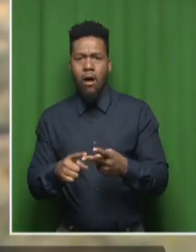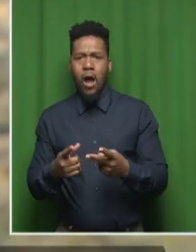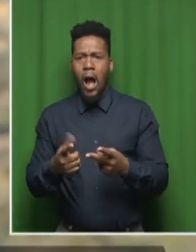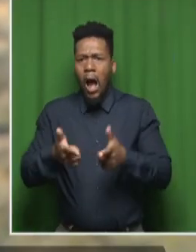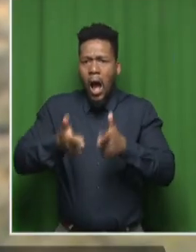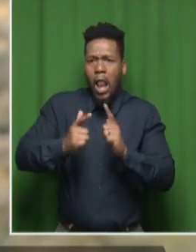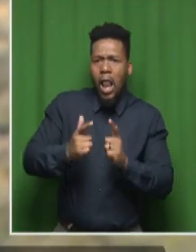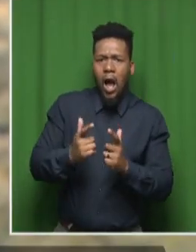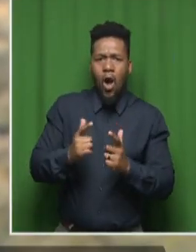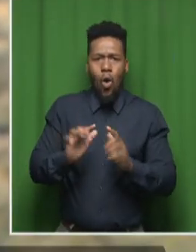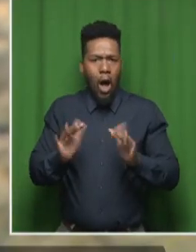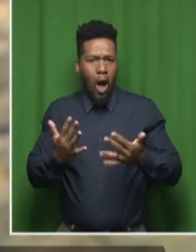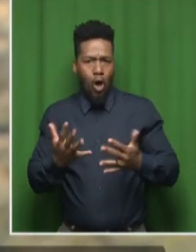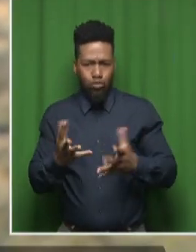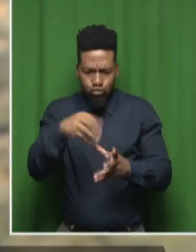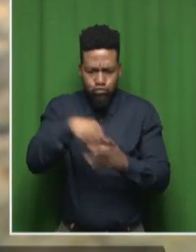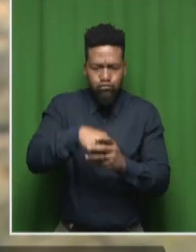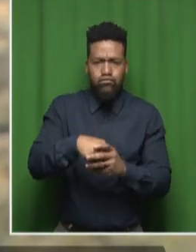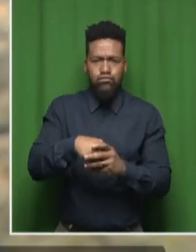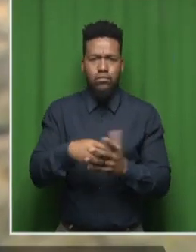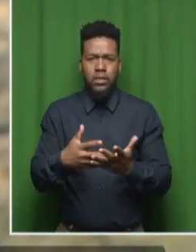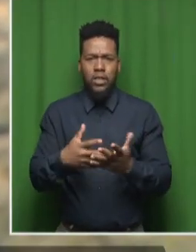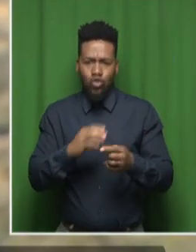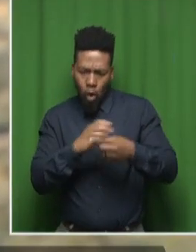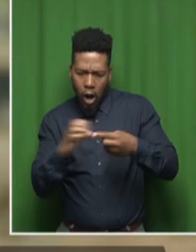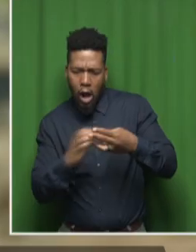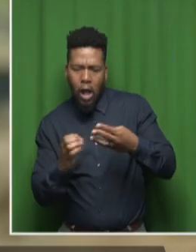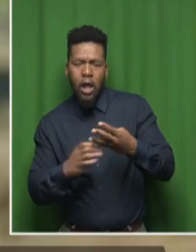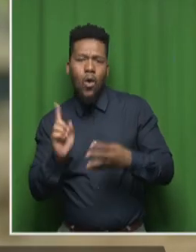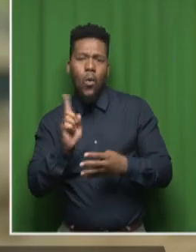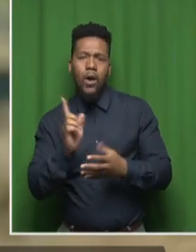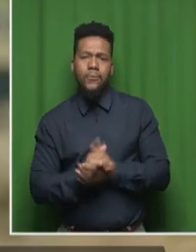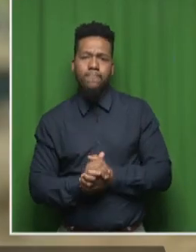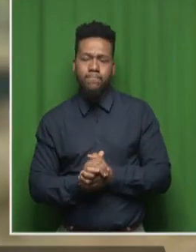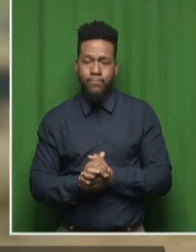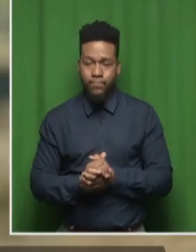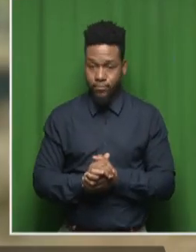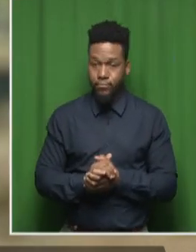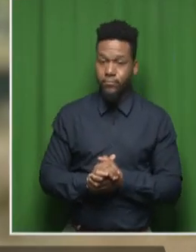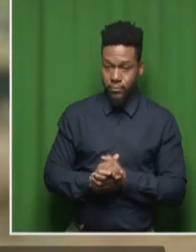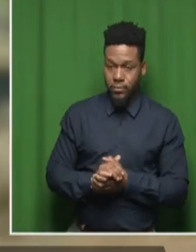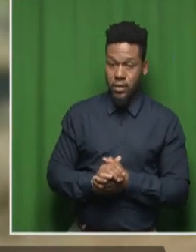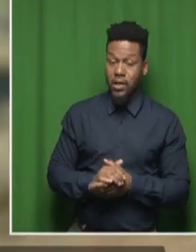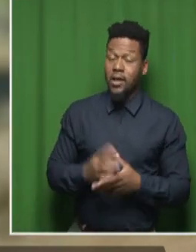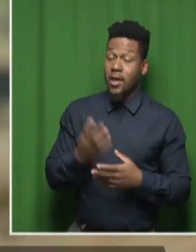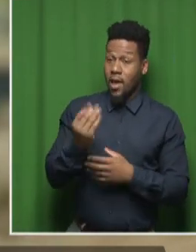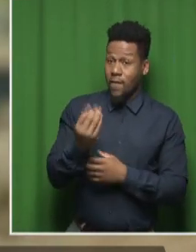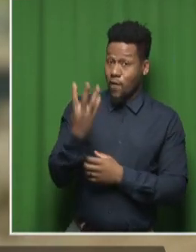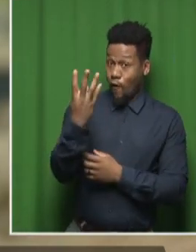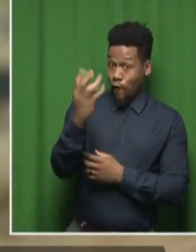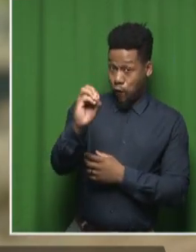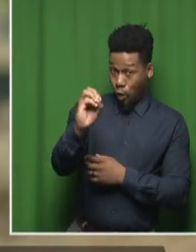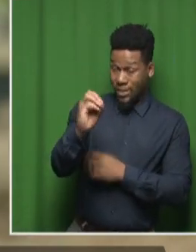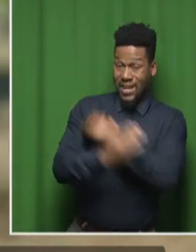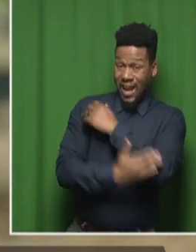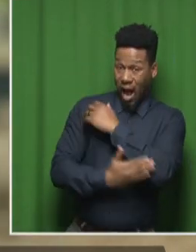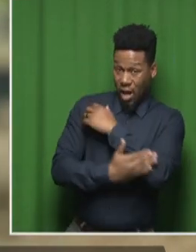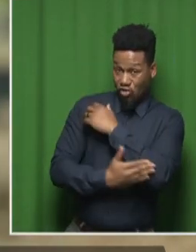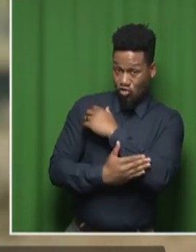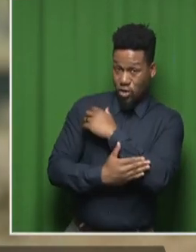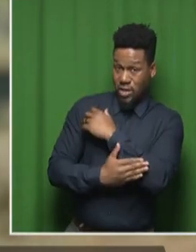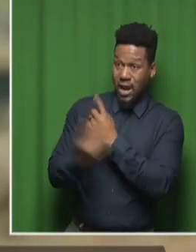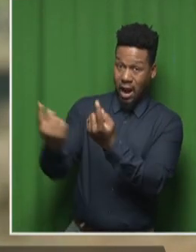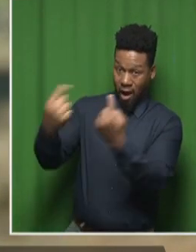Talk to us about all of that that goes into it. So we'll be having over 40 countries coming to our country, South Africa, which we're very excited